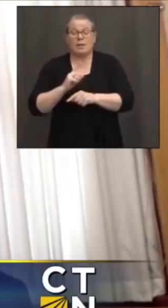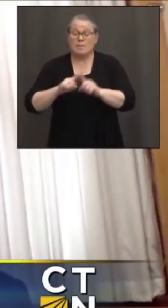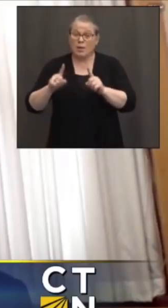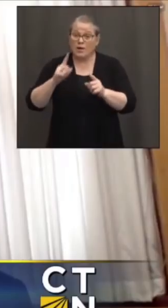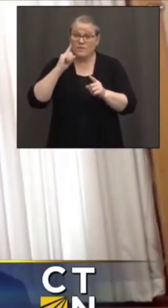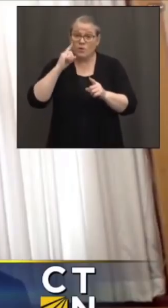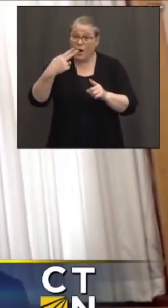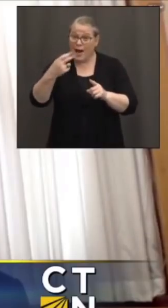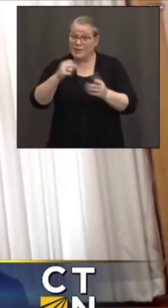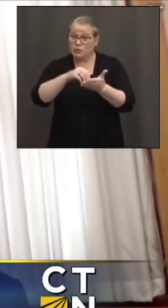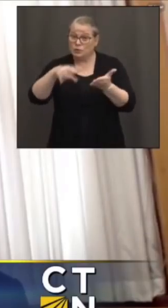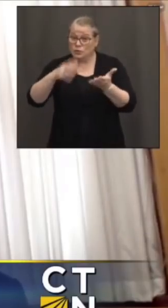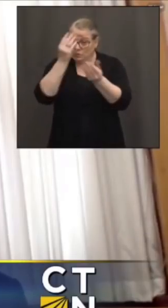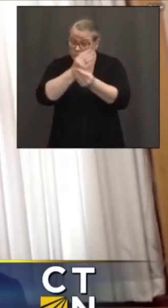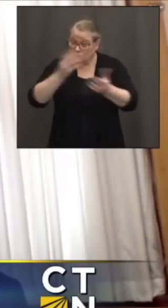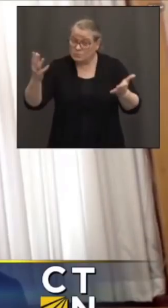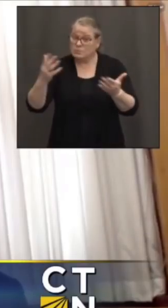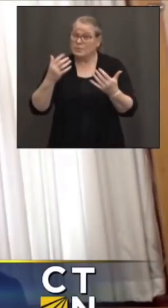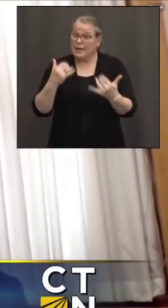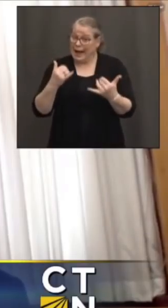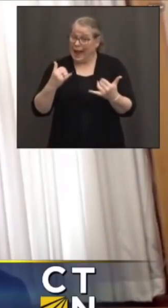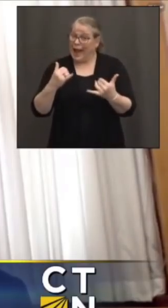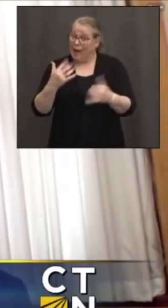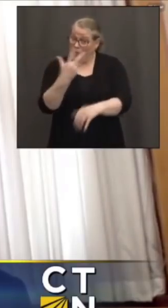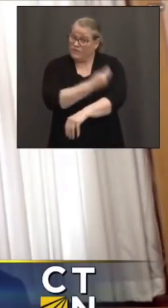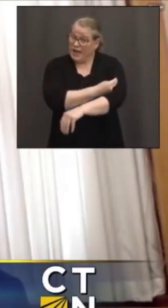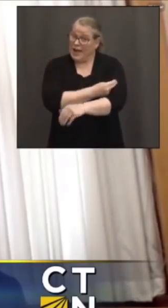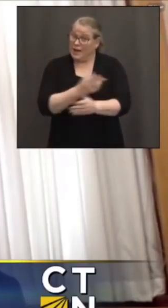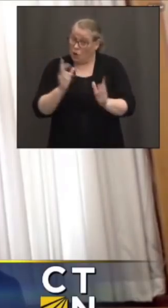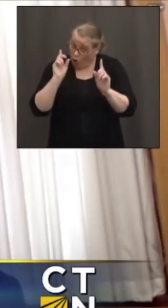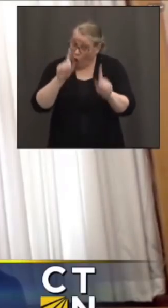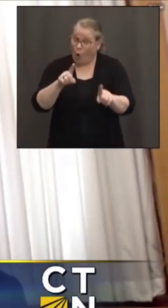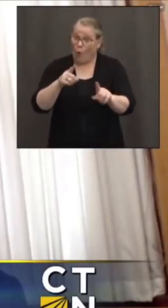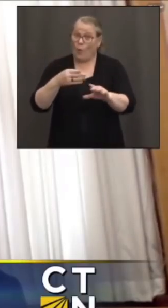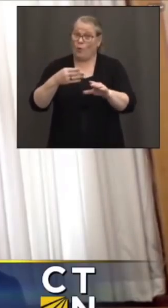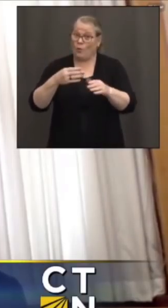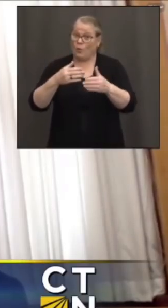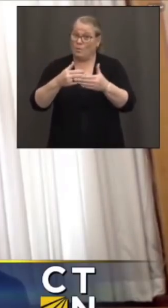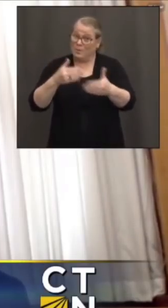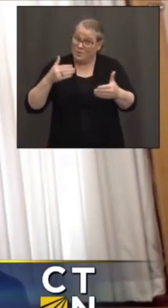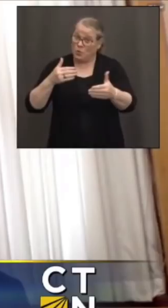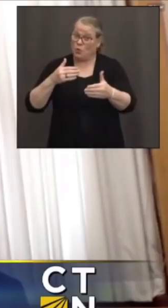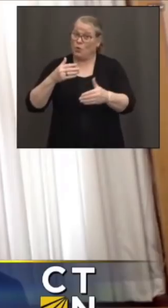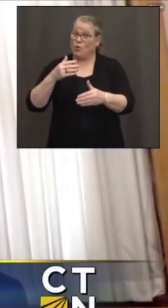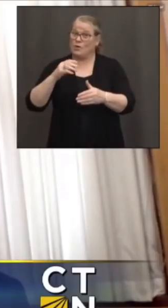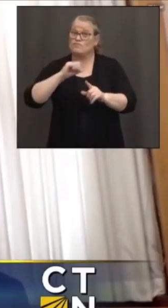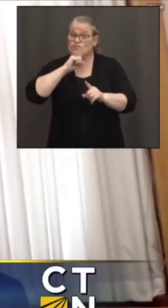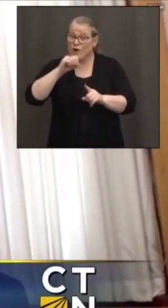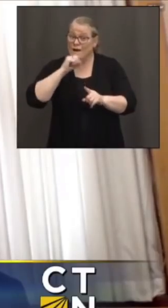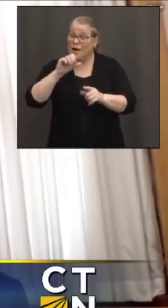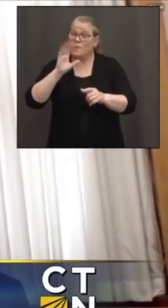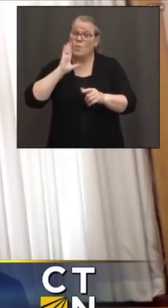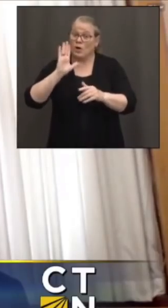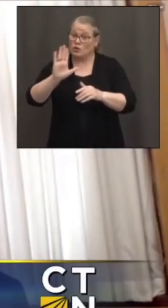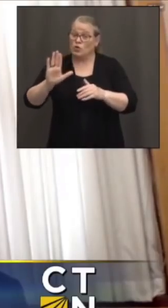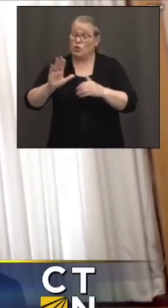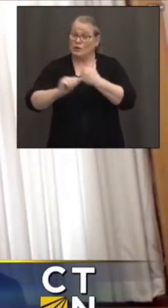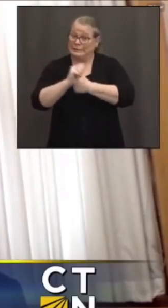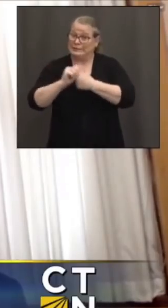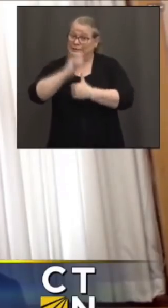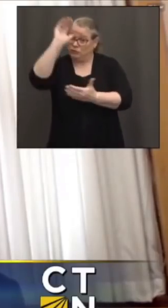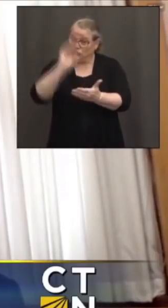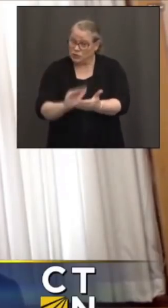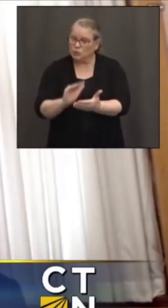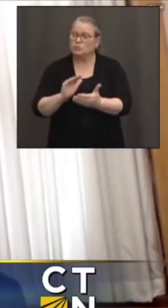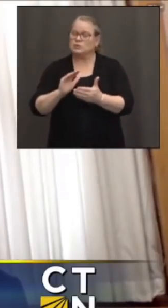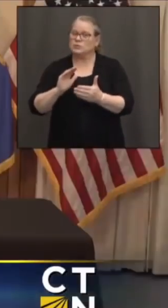got hopefully a few weeks before your prom to go get vaccinated. That will definitely help reduce the risk. So please, you know, get an appointment, go get